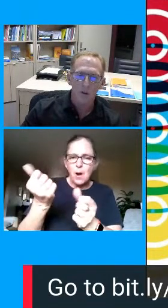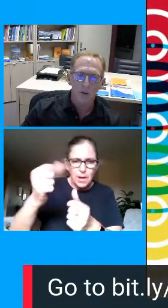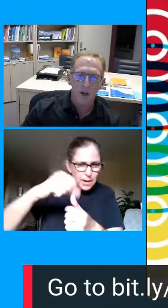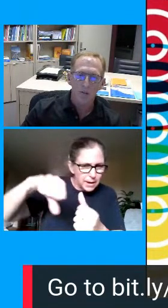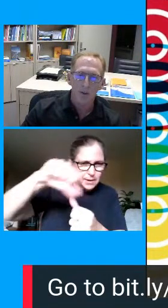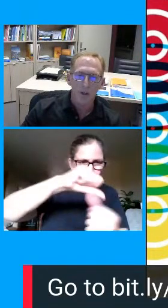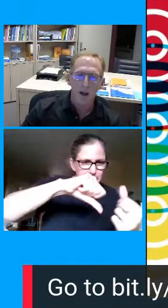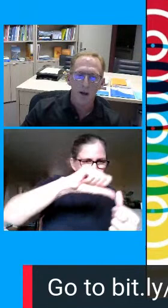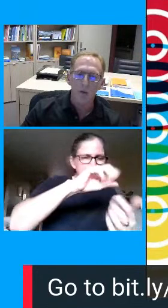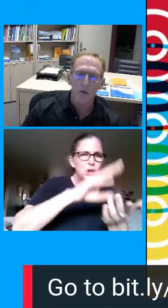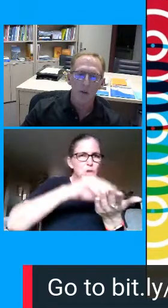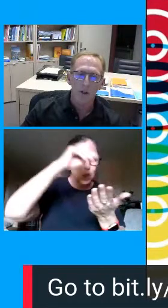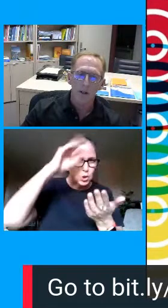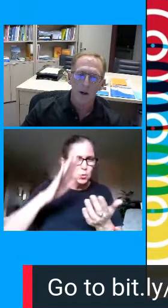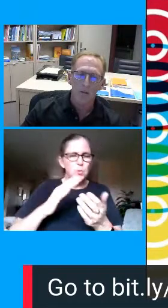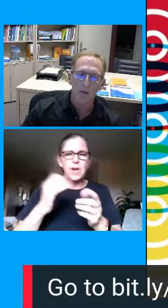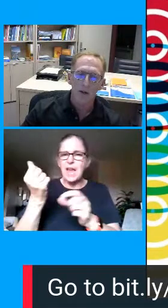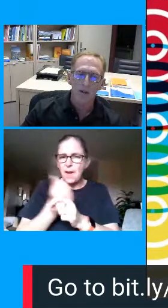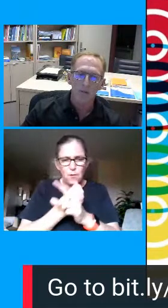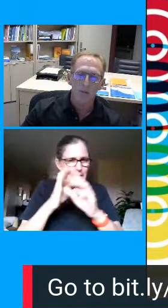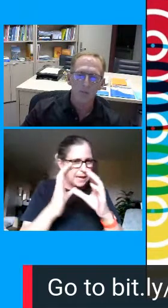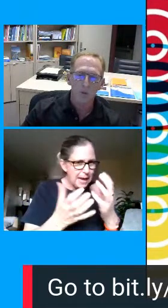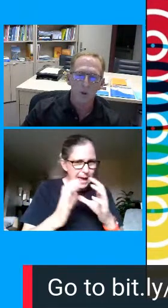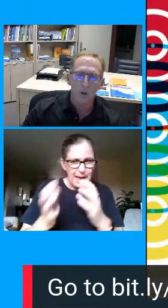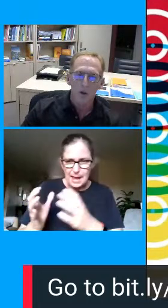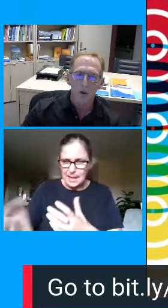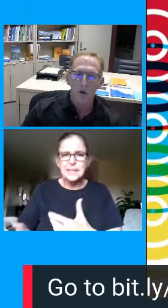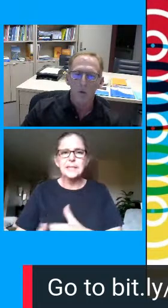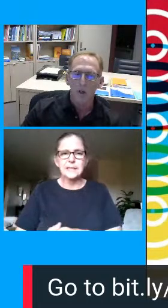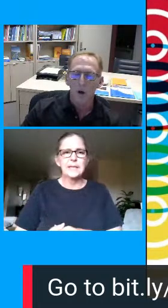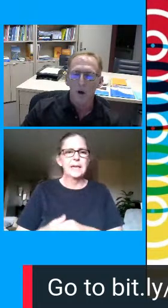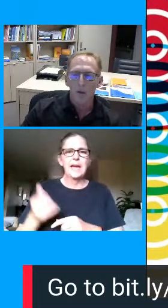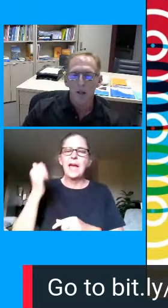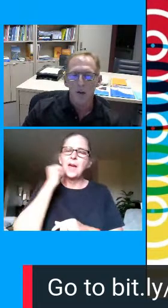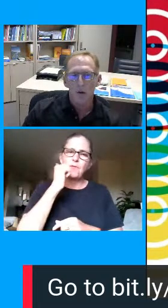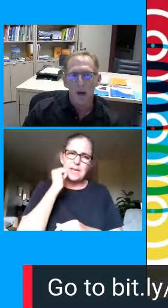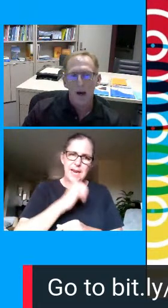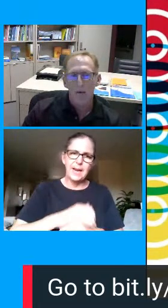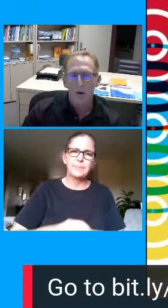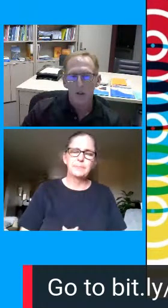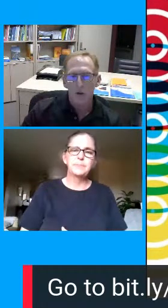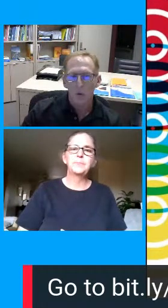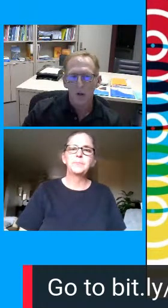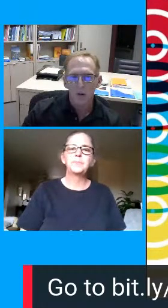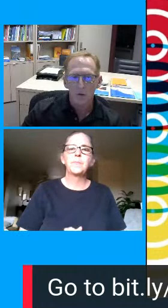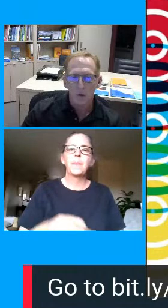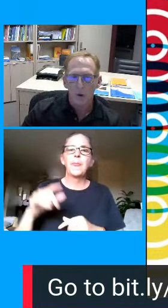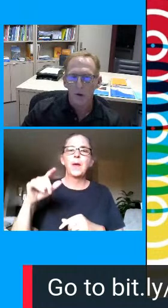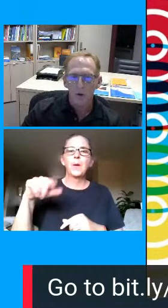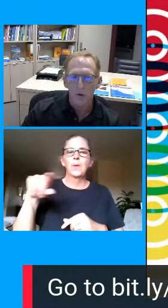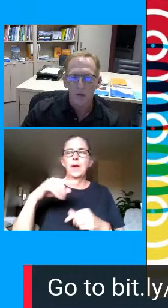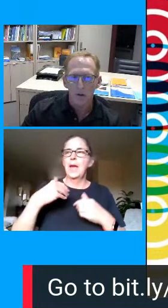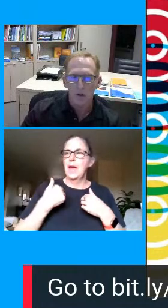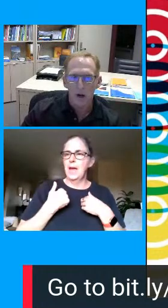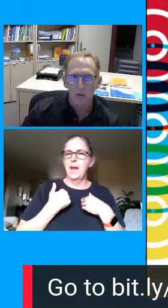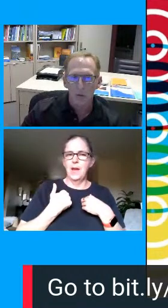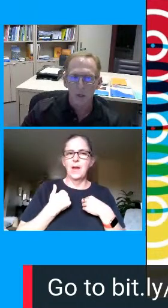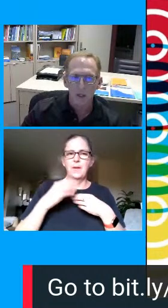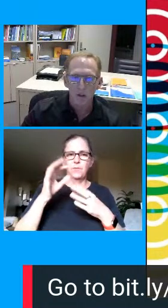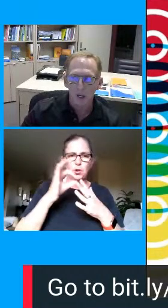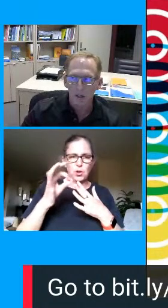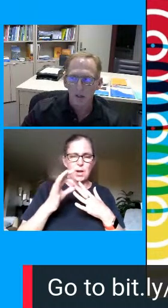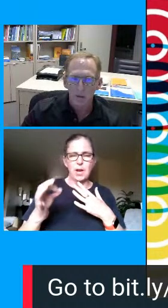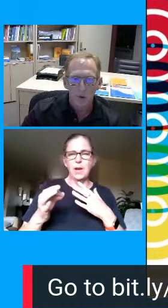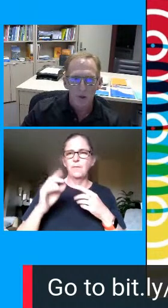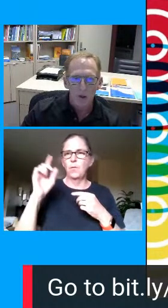student every class and every day you know we know that you have a choice to where you send your child